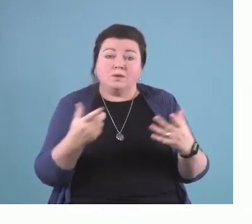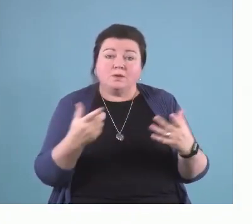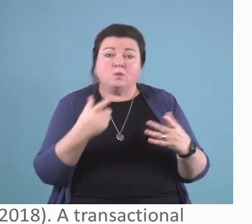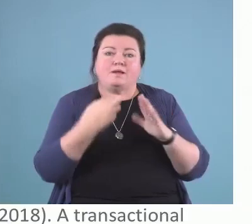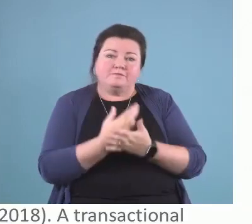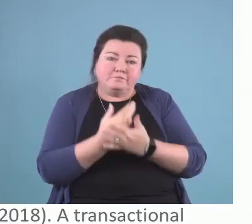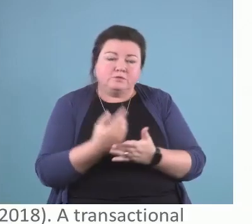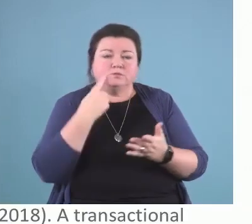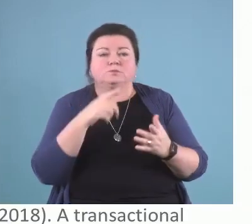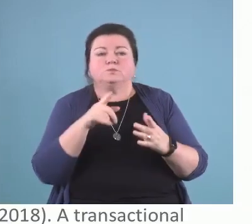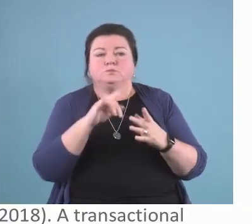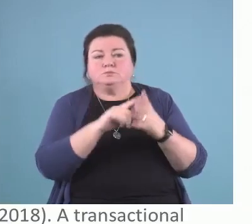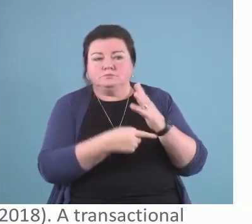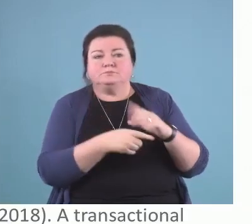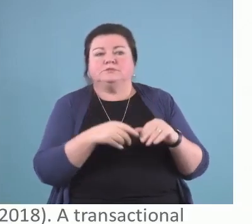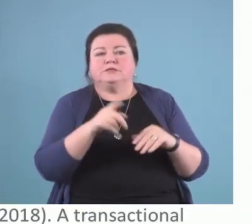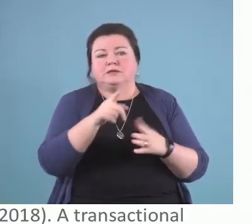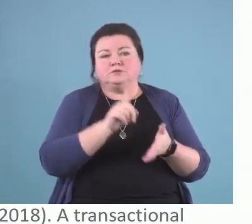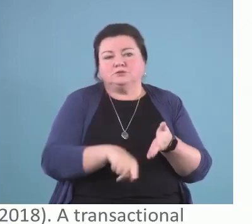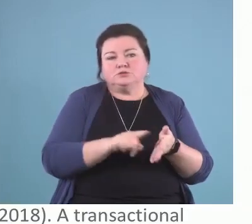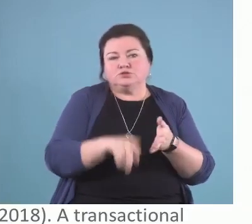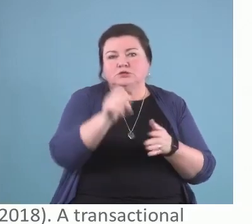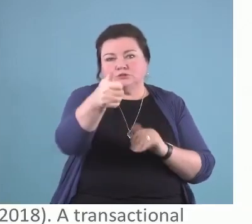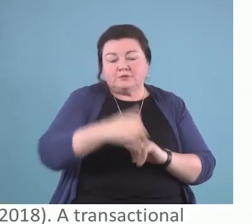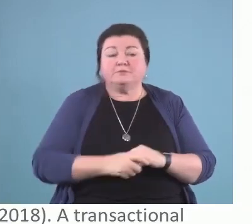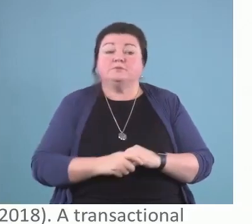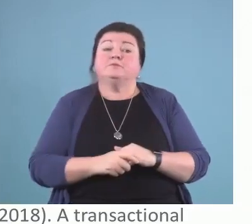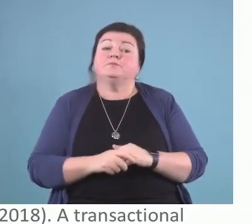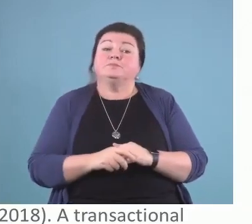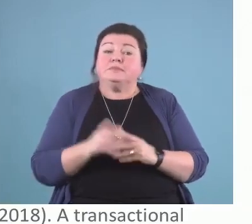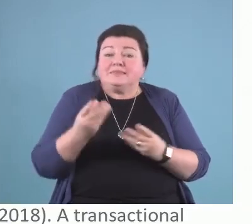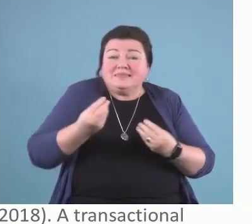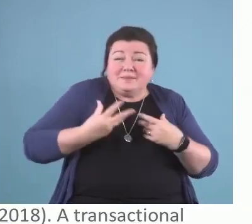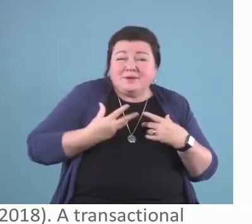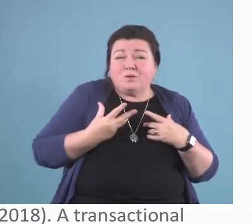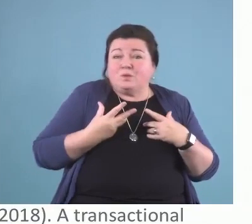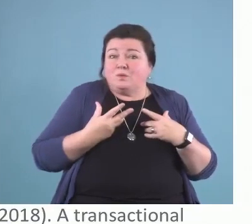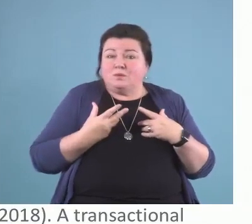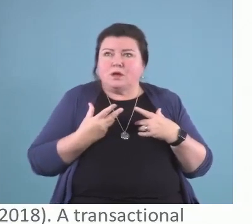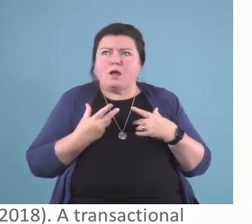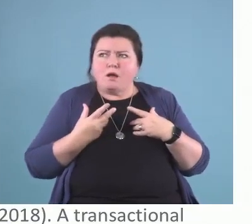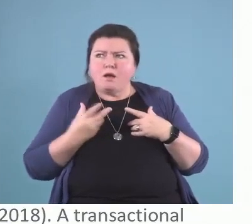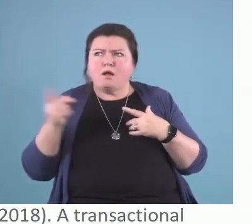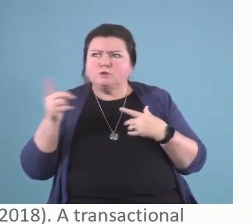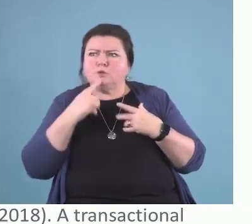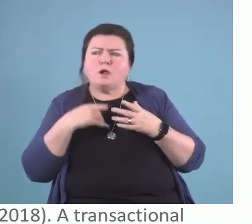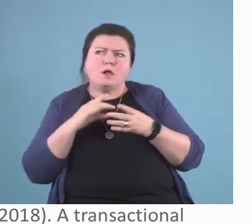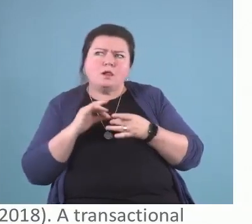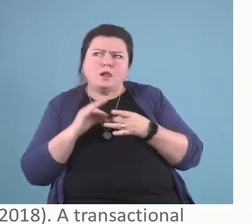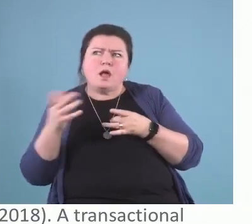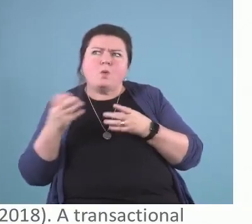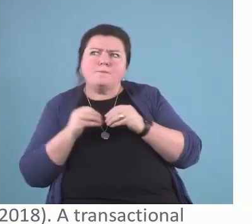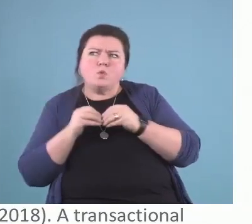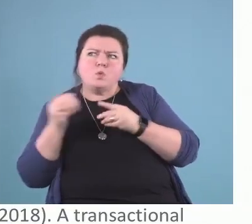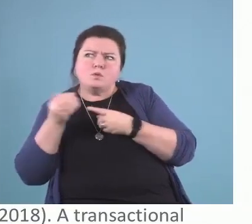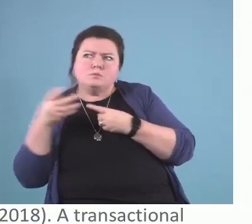that you can refer to. And please let me know if there's anything you heard about today you want to know about more. And I